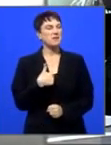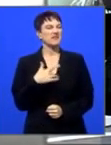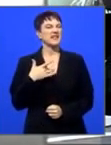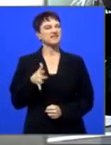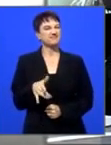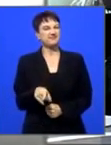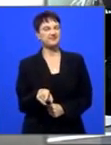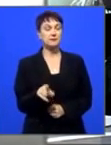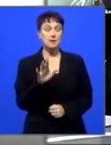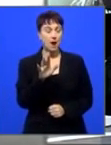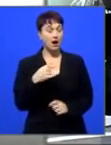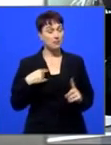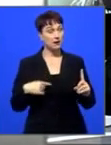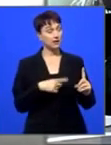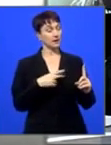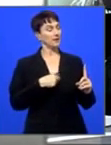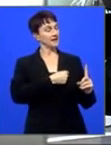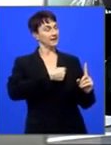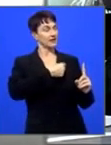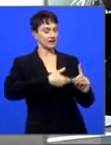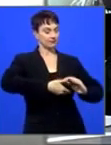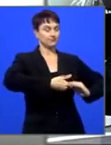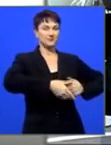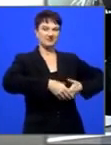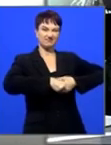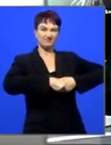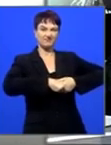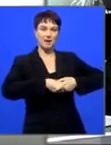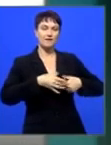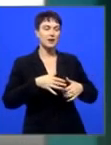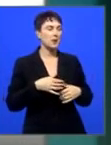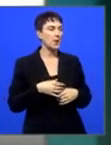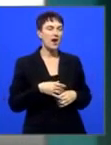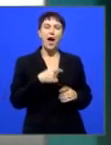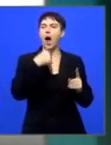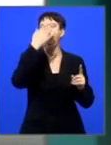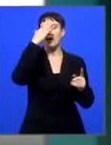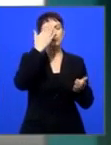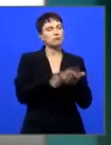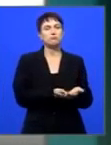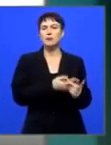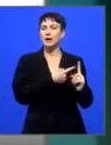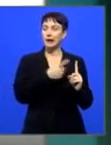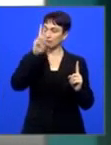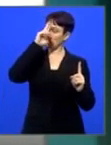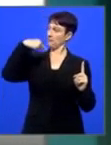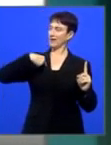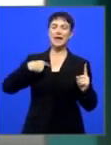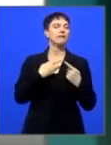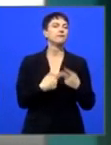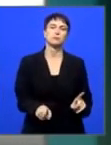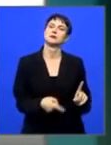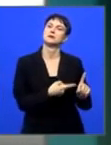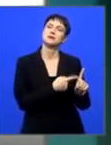But to have gotten the honor to perform for him and to shake his hand that day, I'm sure he never remembered me after that. But for me, that